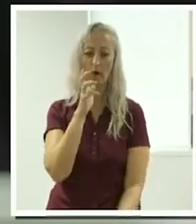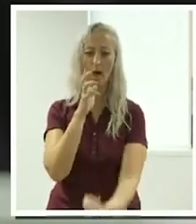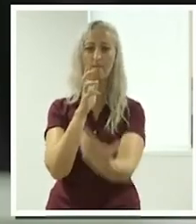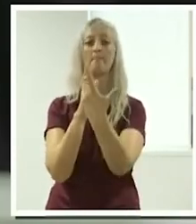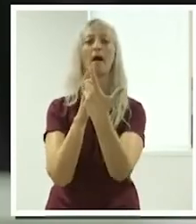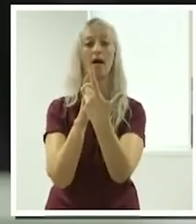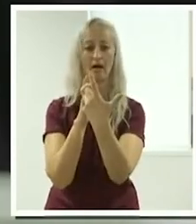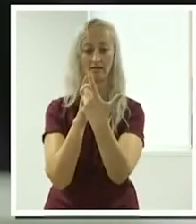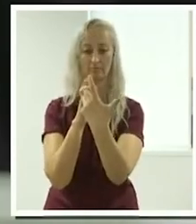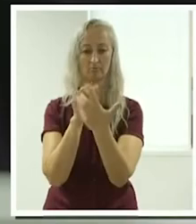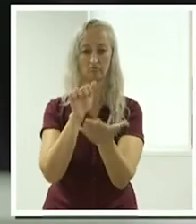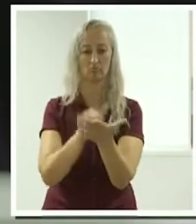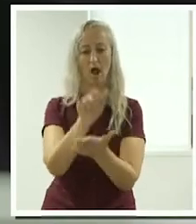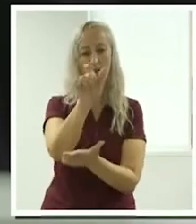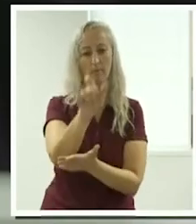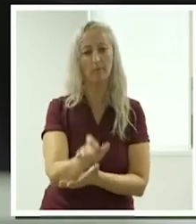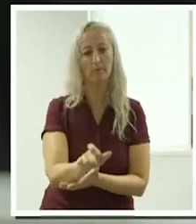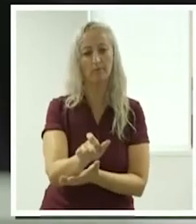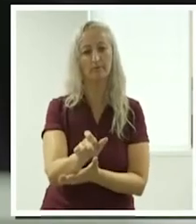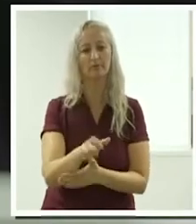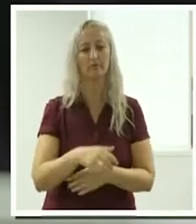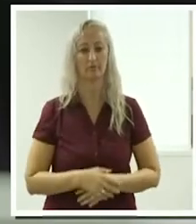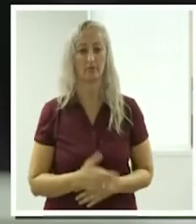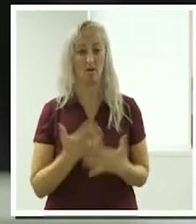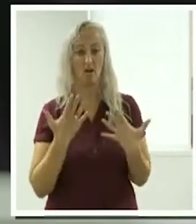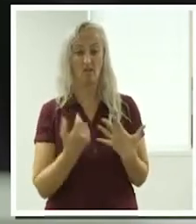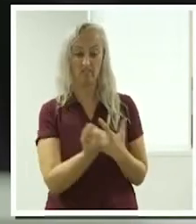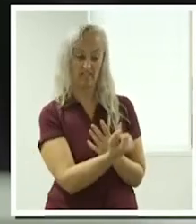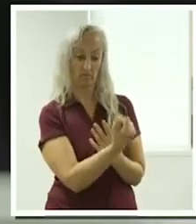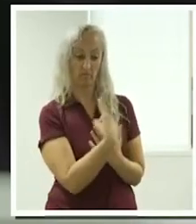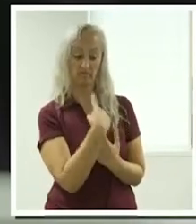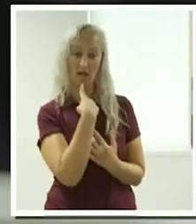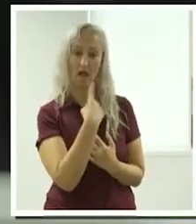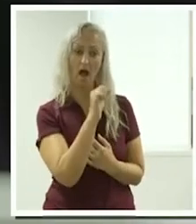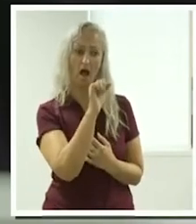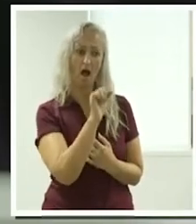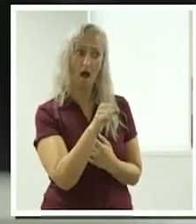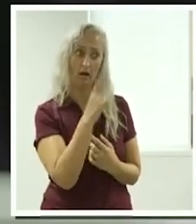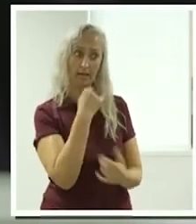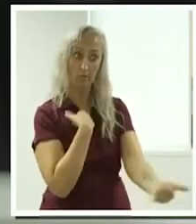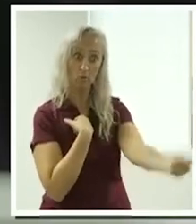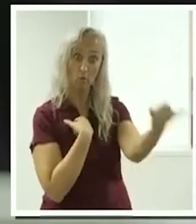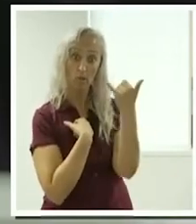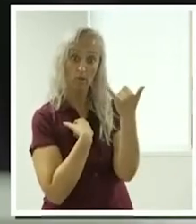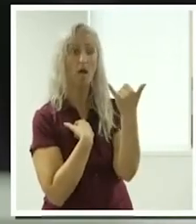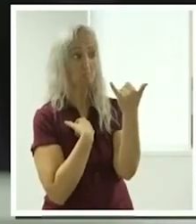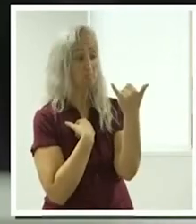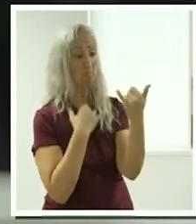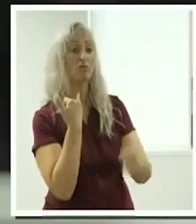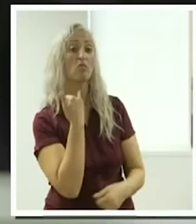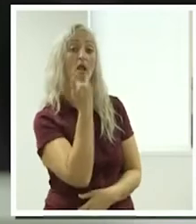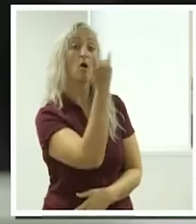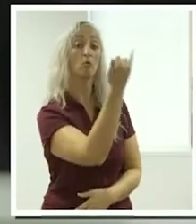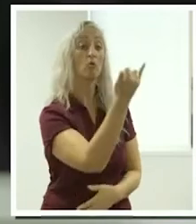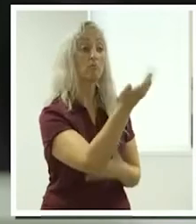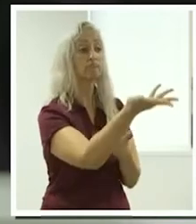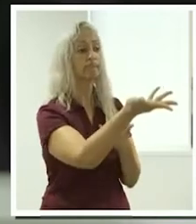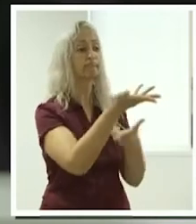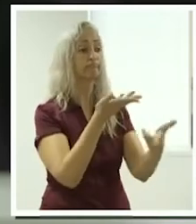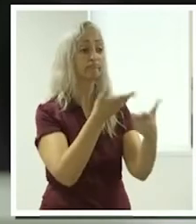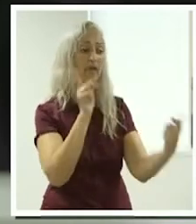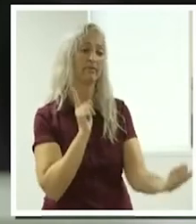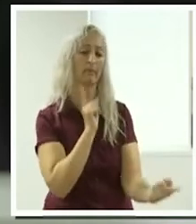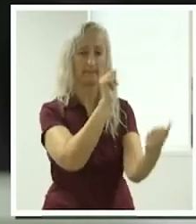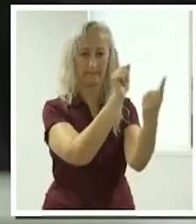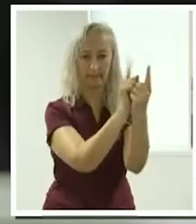we want can we um you know give you a call so i call them on the phone and then i have a meet and greet so my